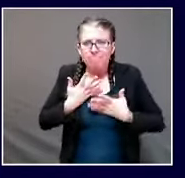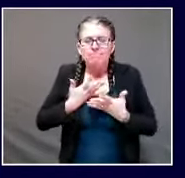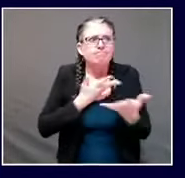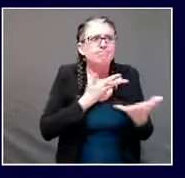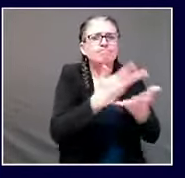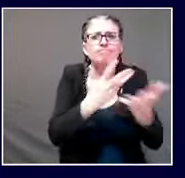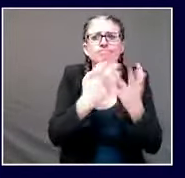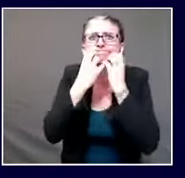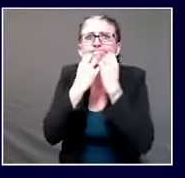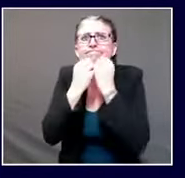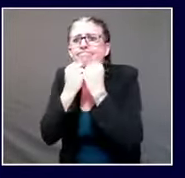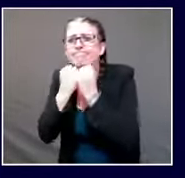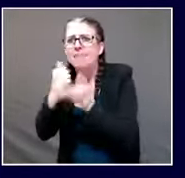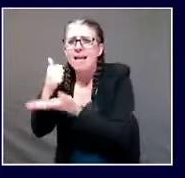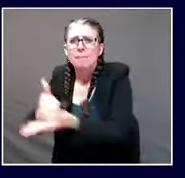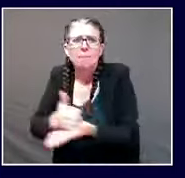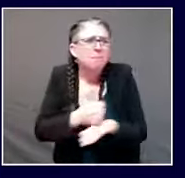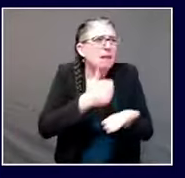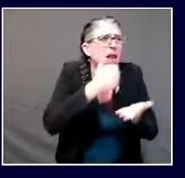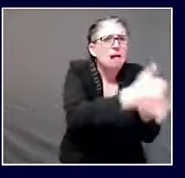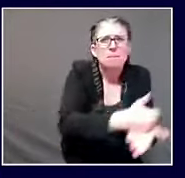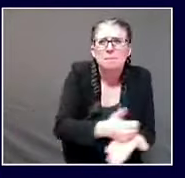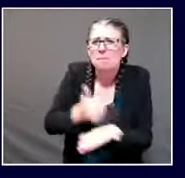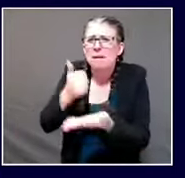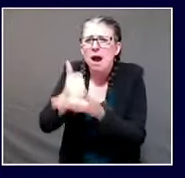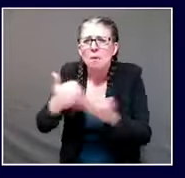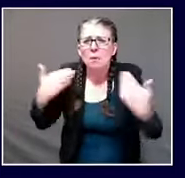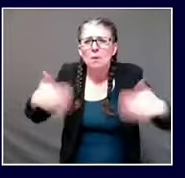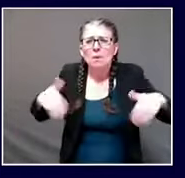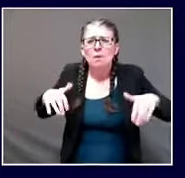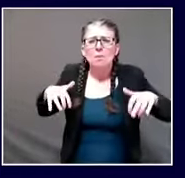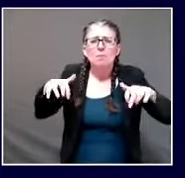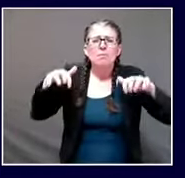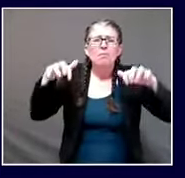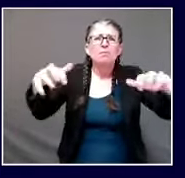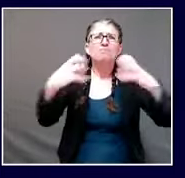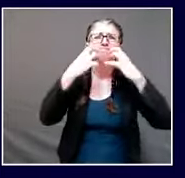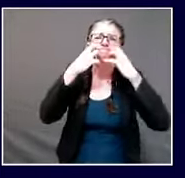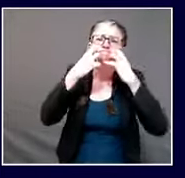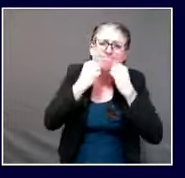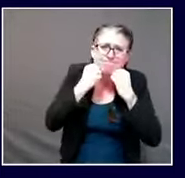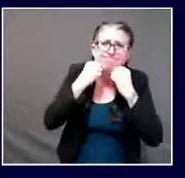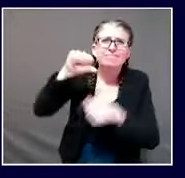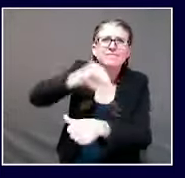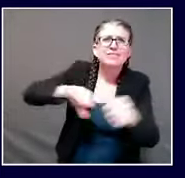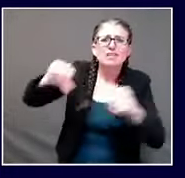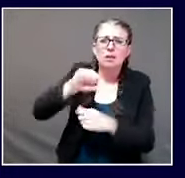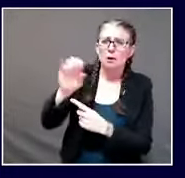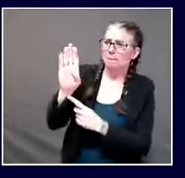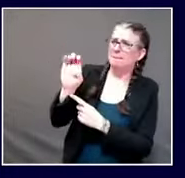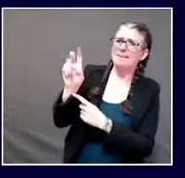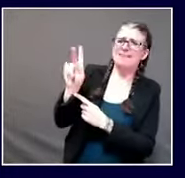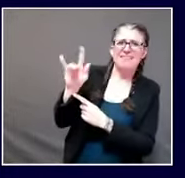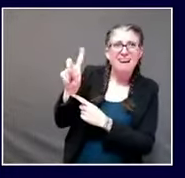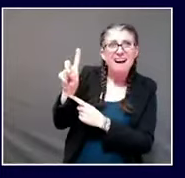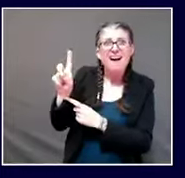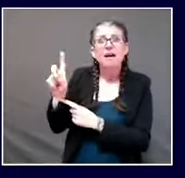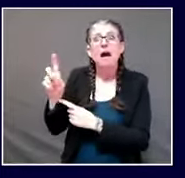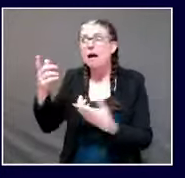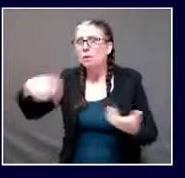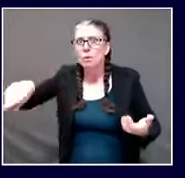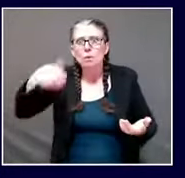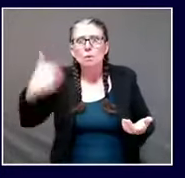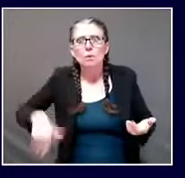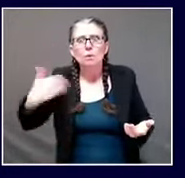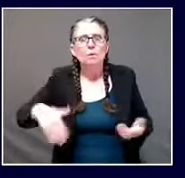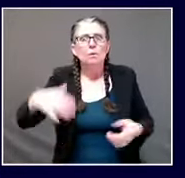ballot clerks, registrars, poll workers, and volunteers who conducted a general election for the first time during a pandemic and did